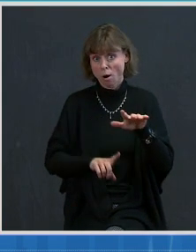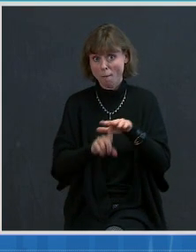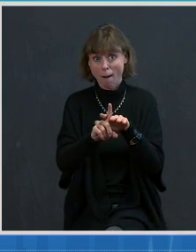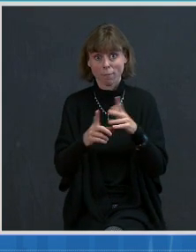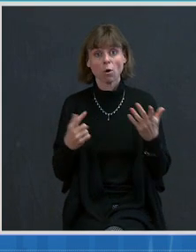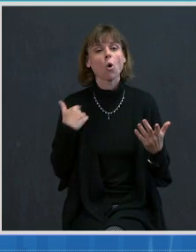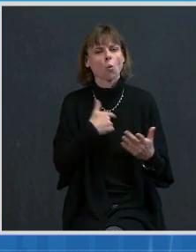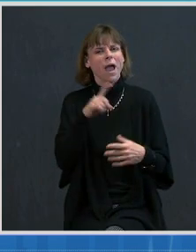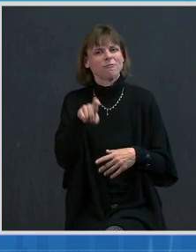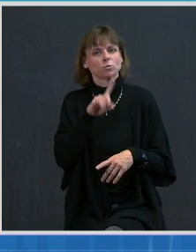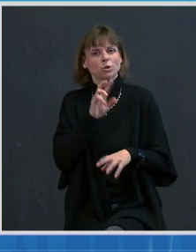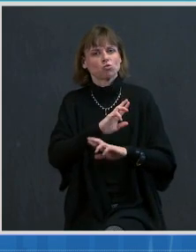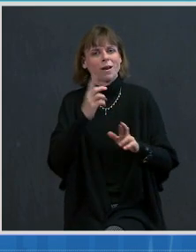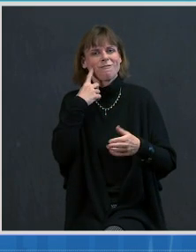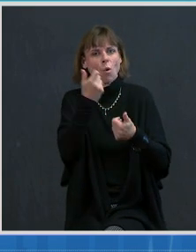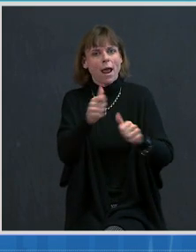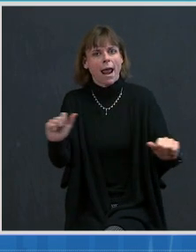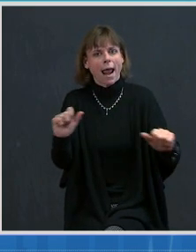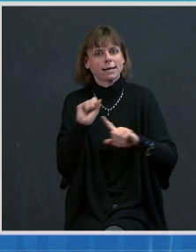every scenario.